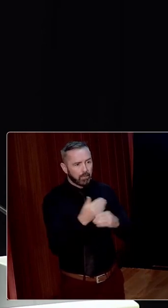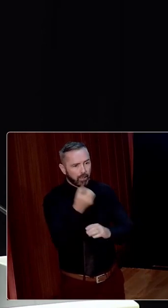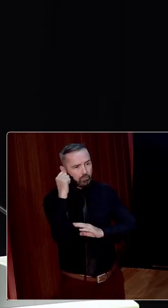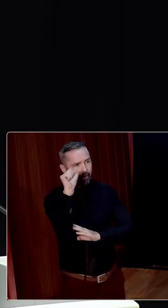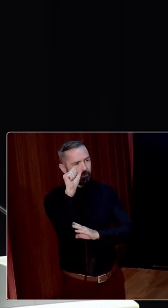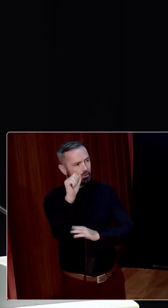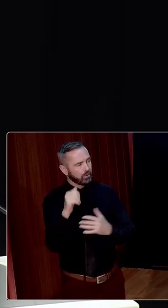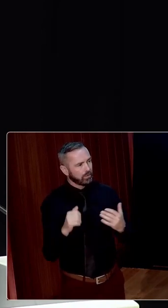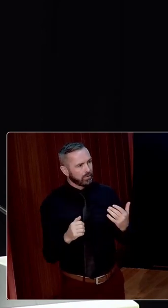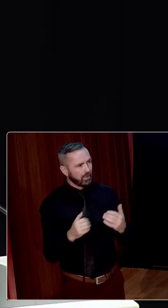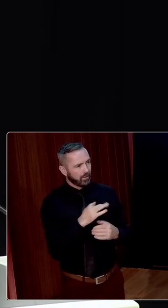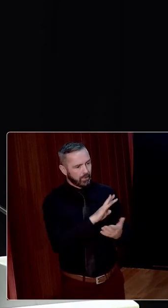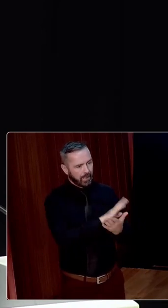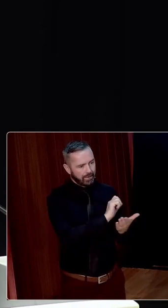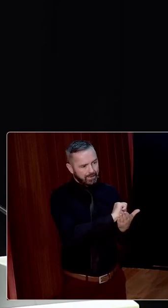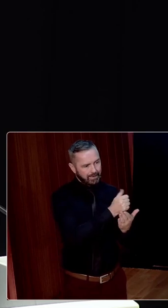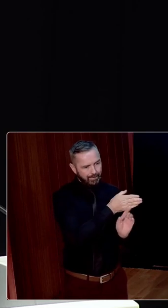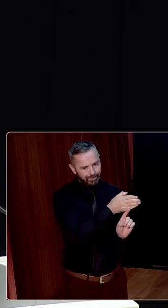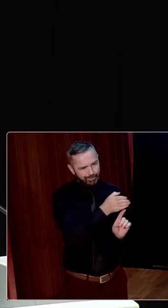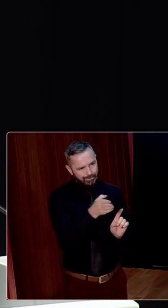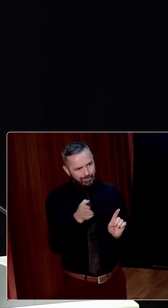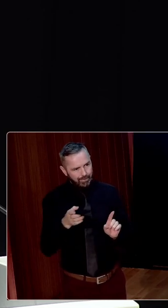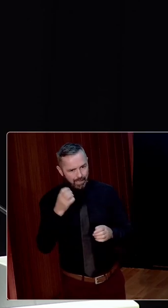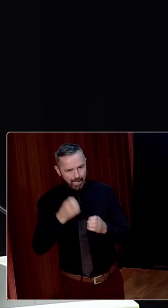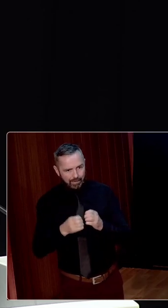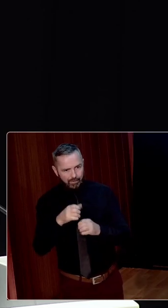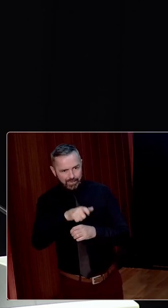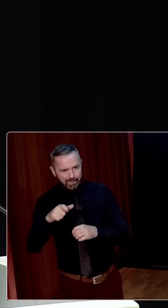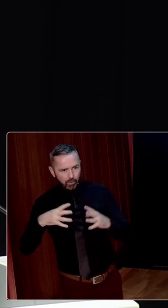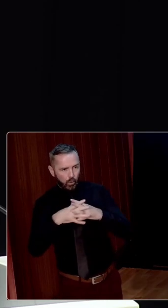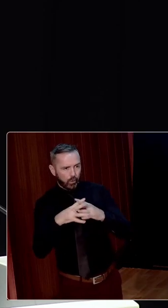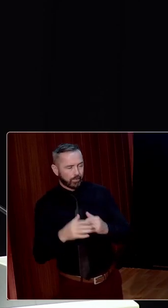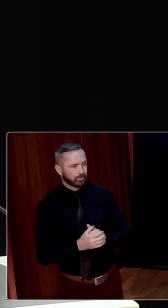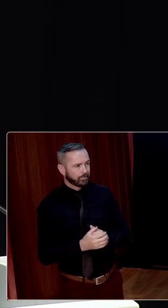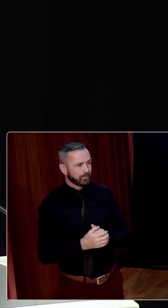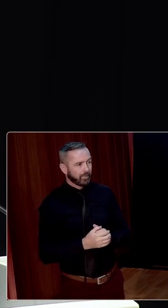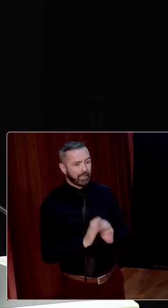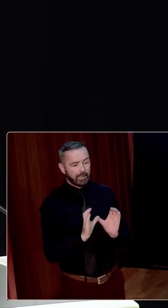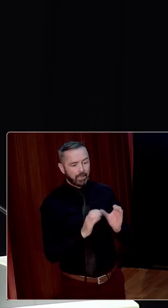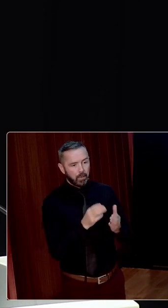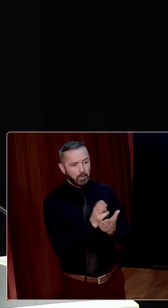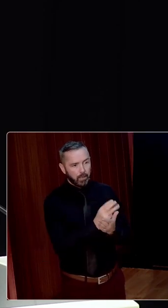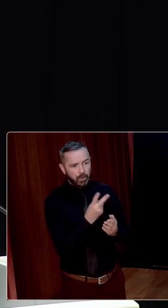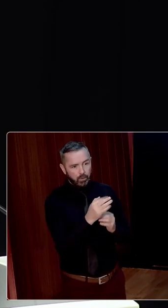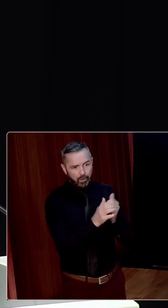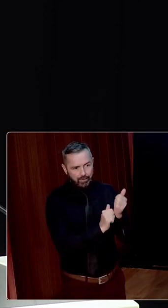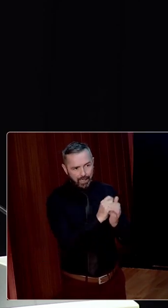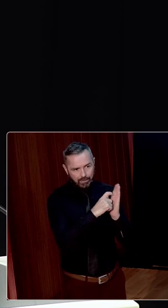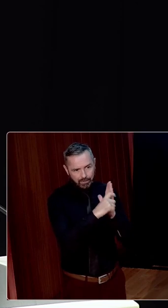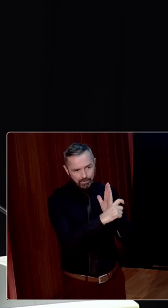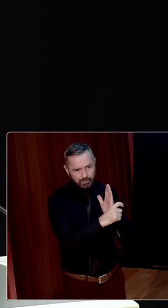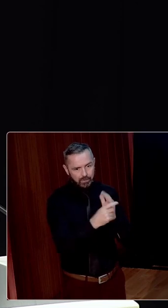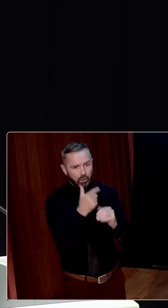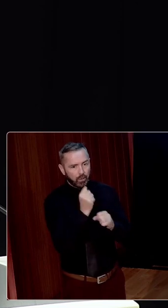Revolution, spanning from 1916 through to the end of the Civil War. Section 2 of the Act covered extra pensions to